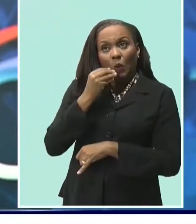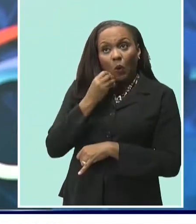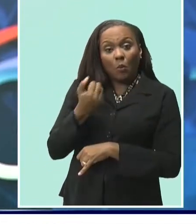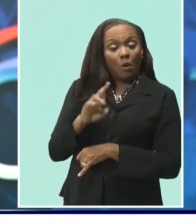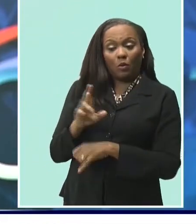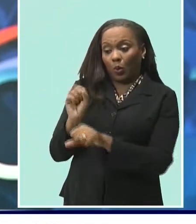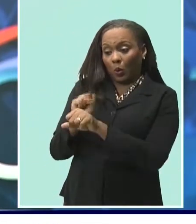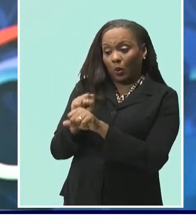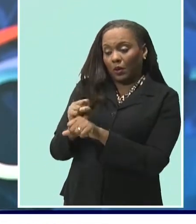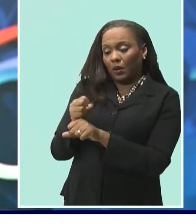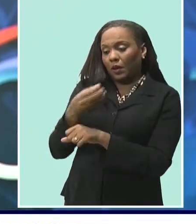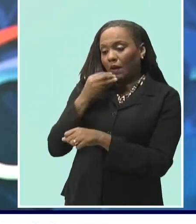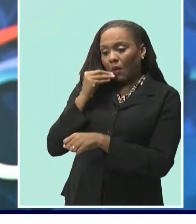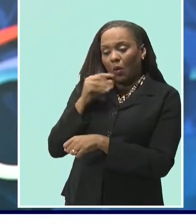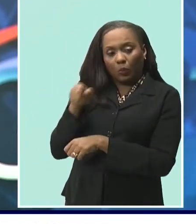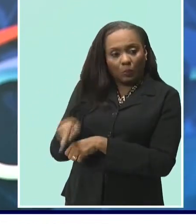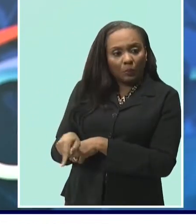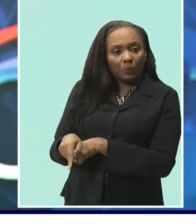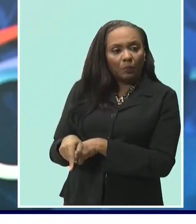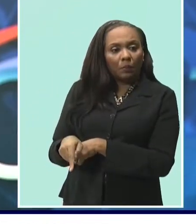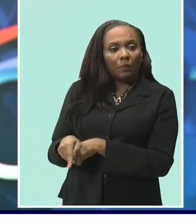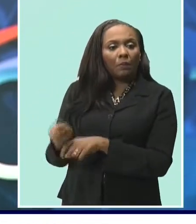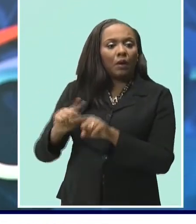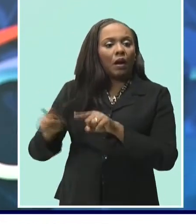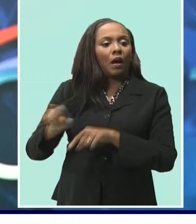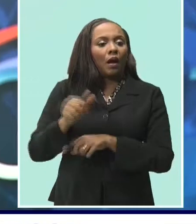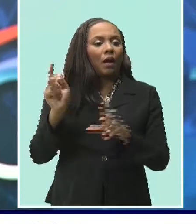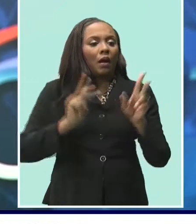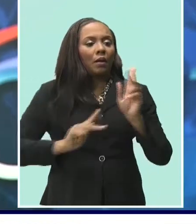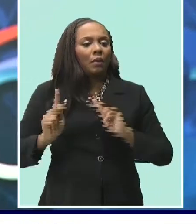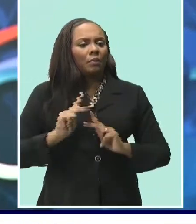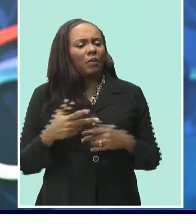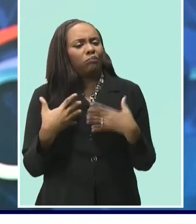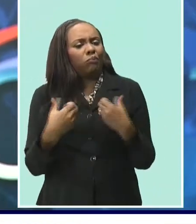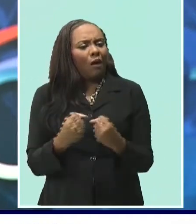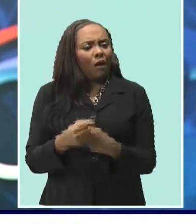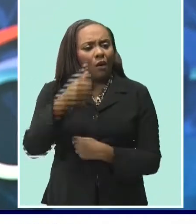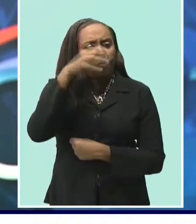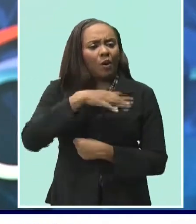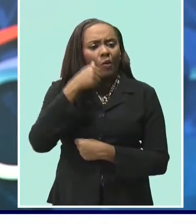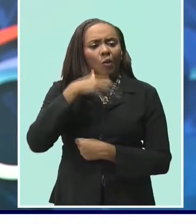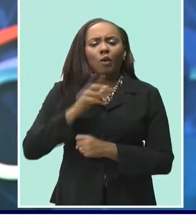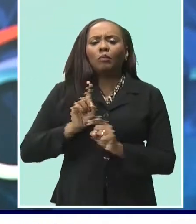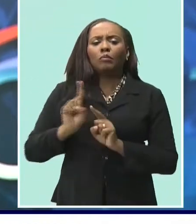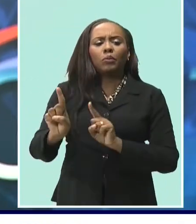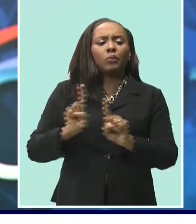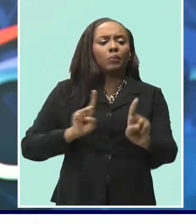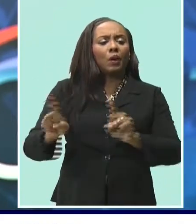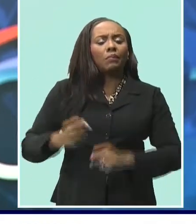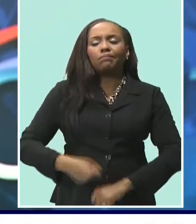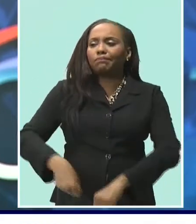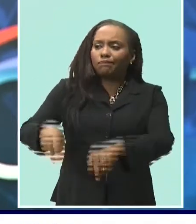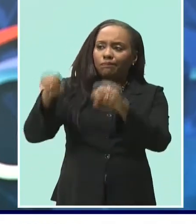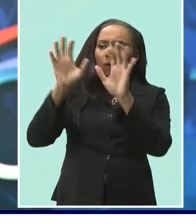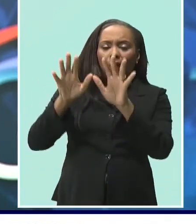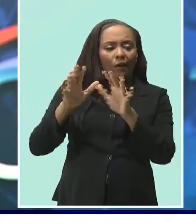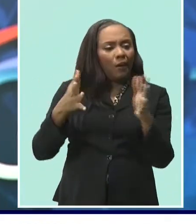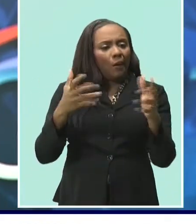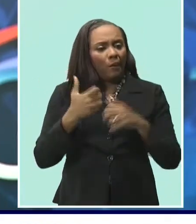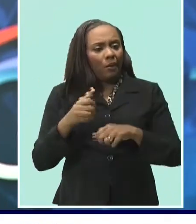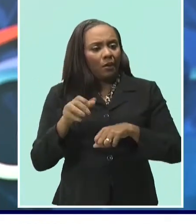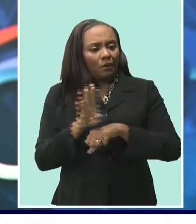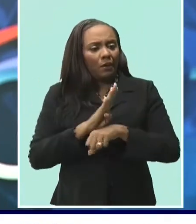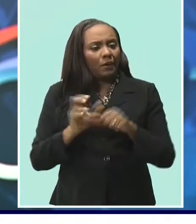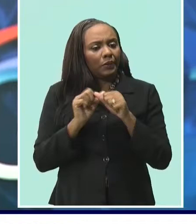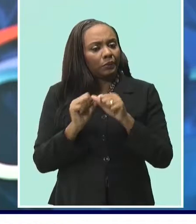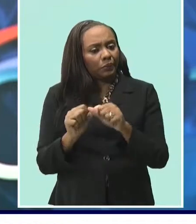home during the COVID-19 pandemic, hundreds of brave men and women are making a daily sacrifice to ensure that the country keeps running. We